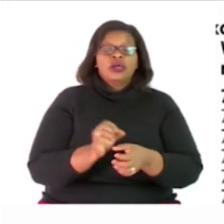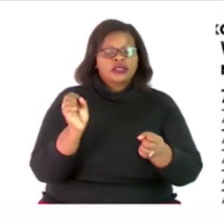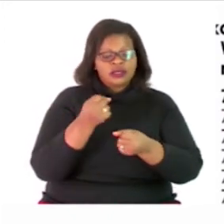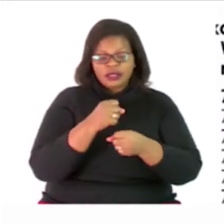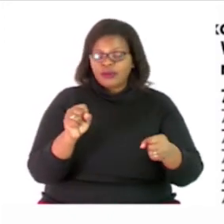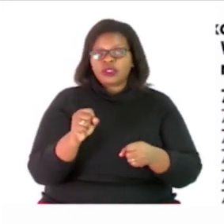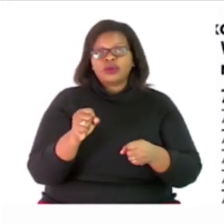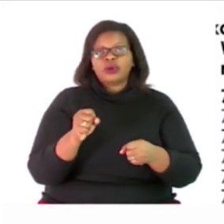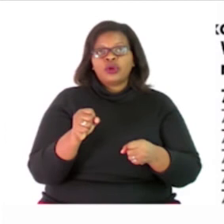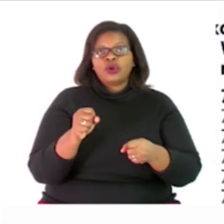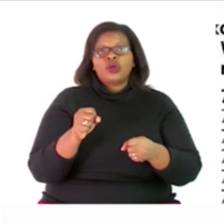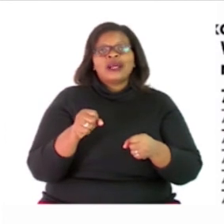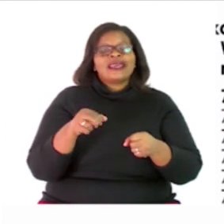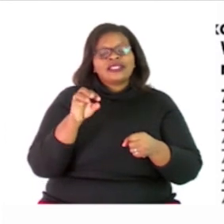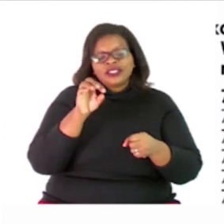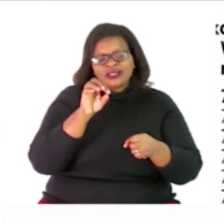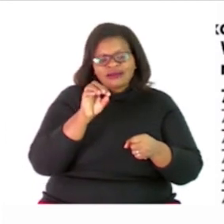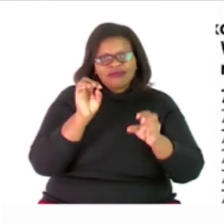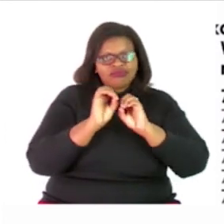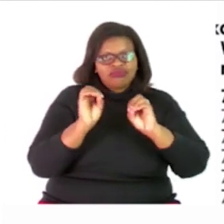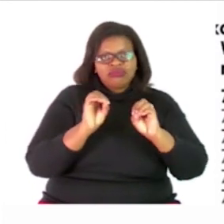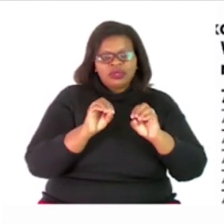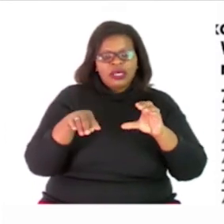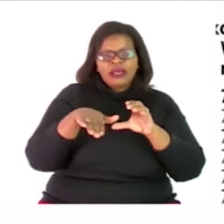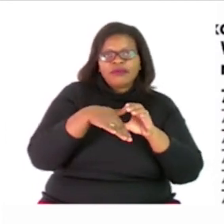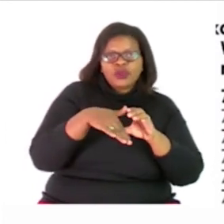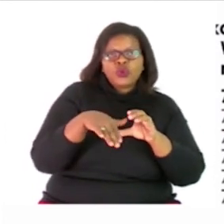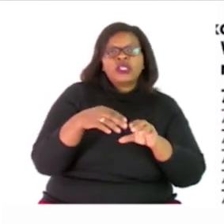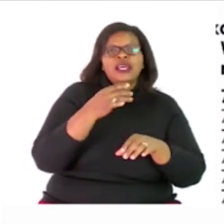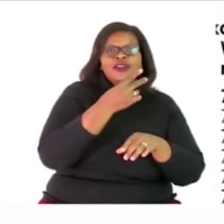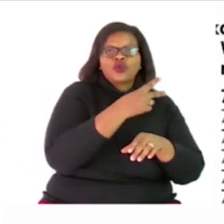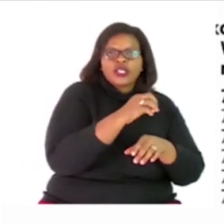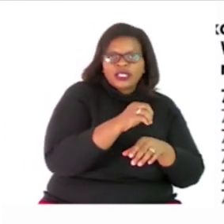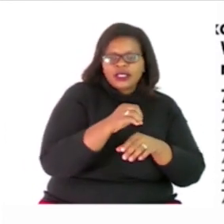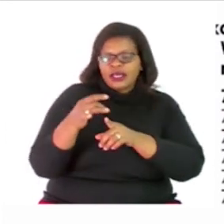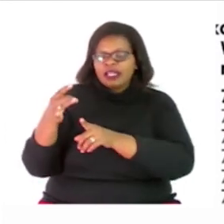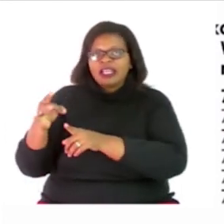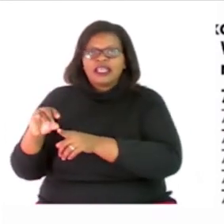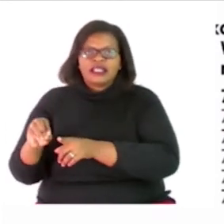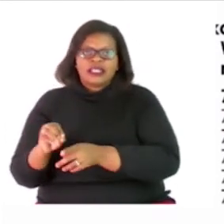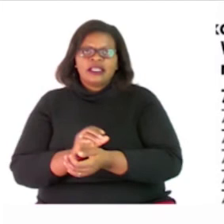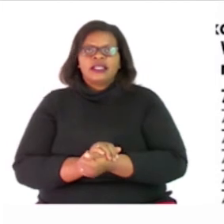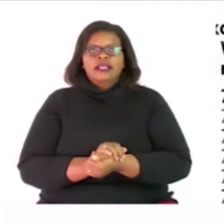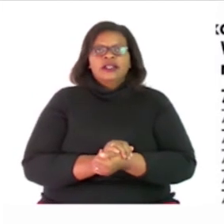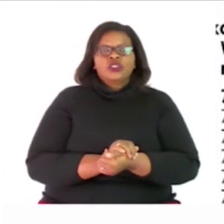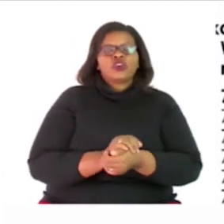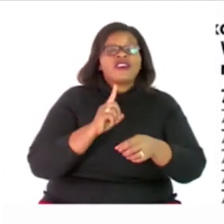that is between 20 and 80 so the first multiple of 9